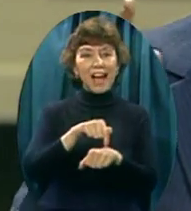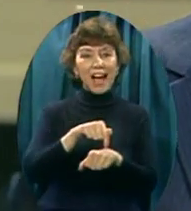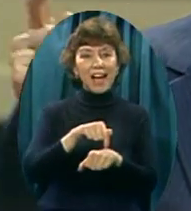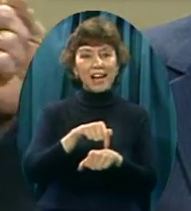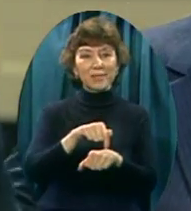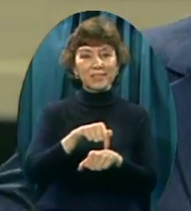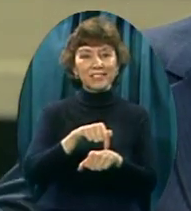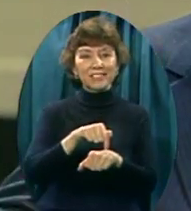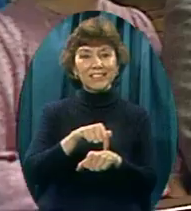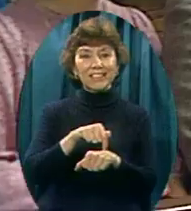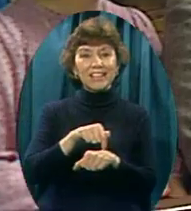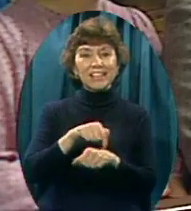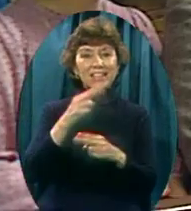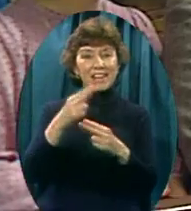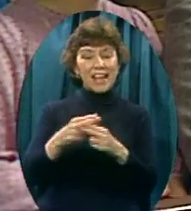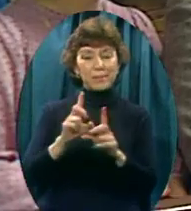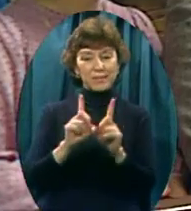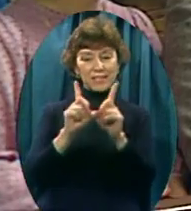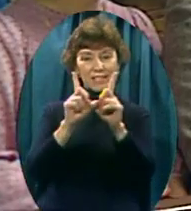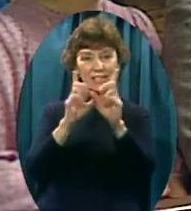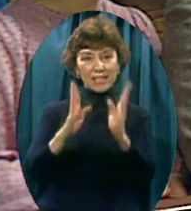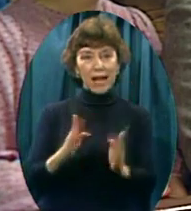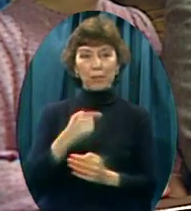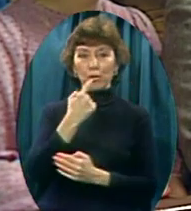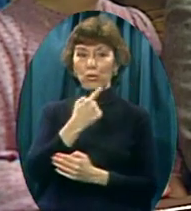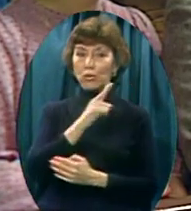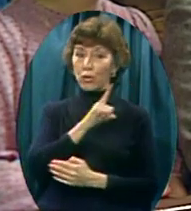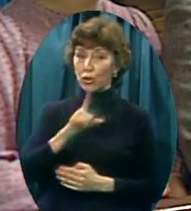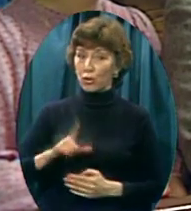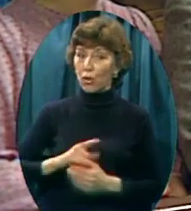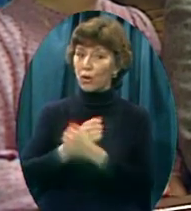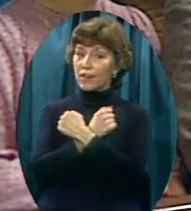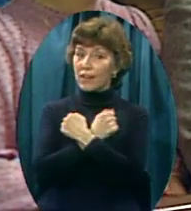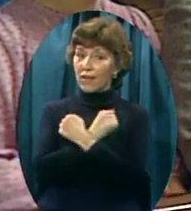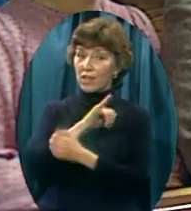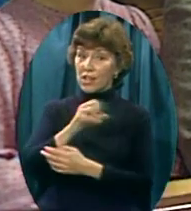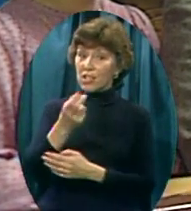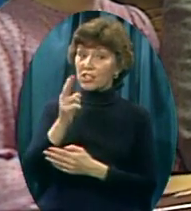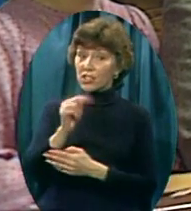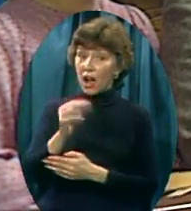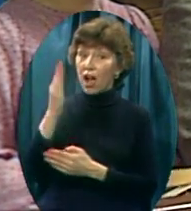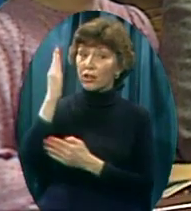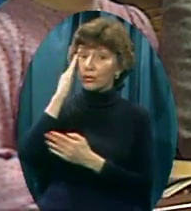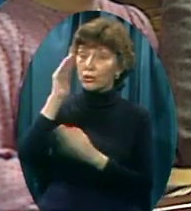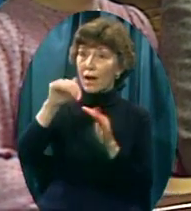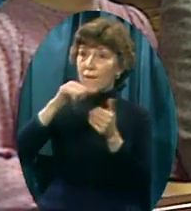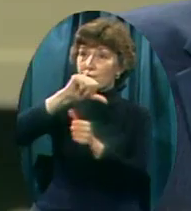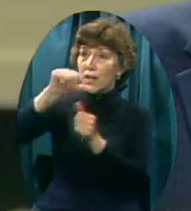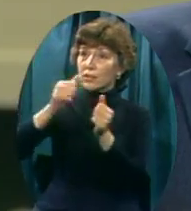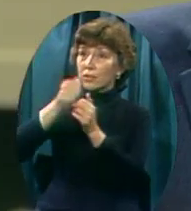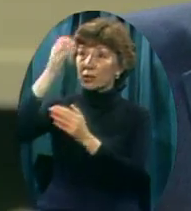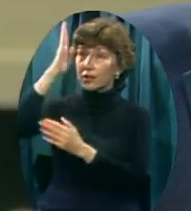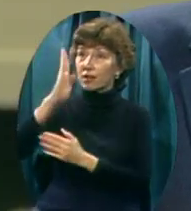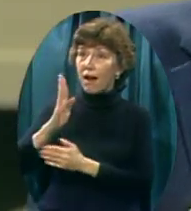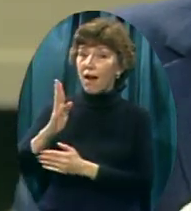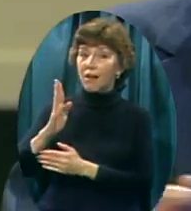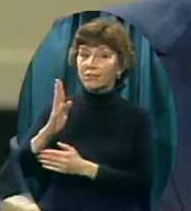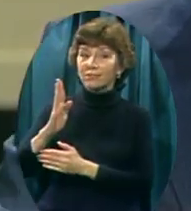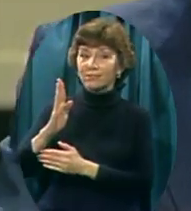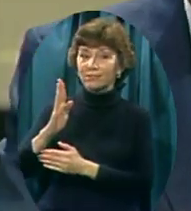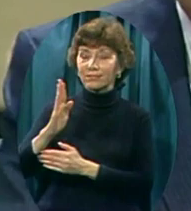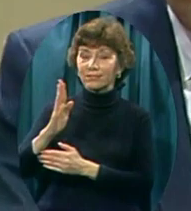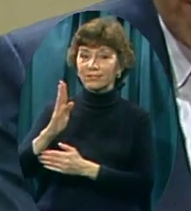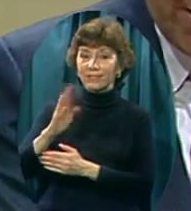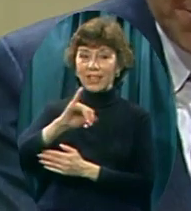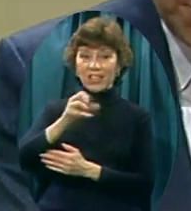Whom the Lord loved He knew something About fellowship with God He knew something About communion With the Lord And John A